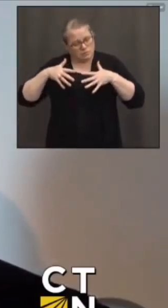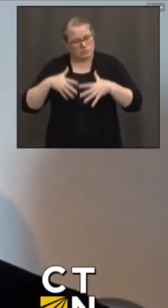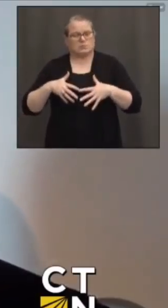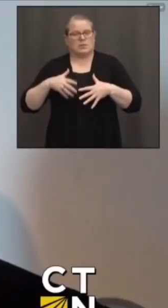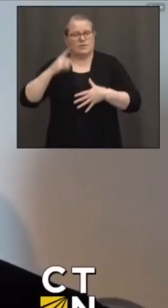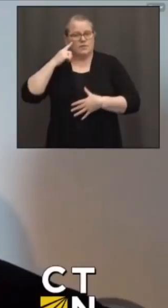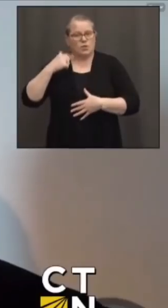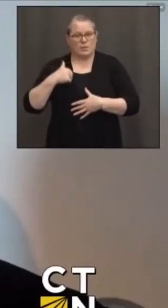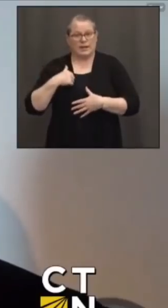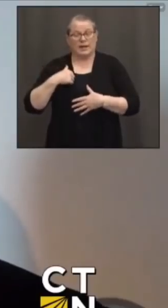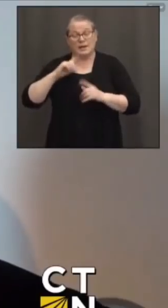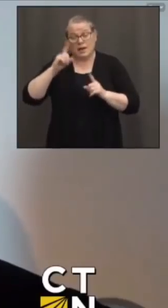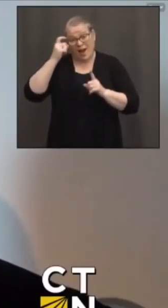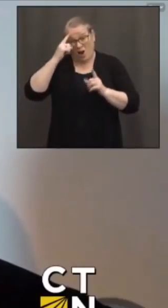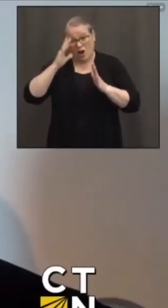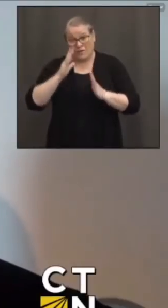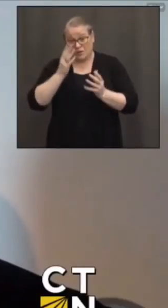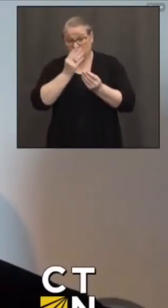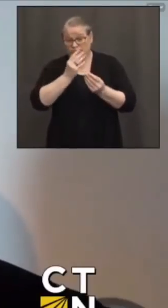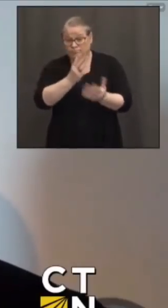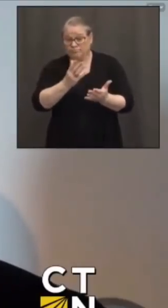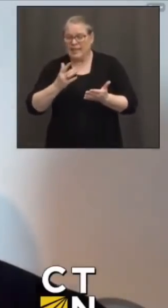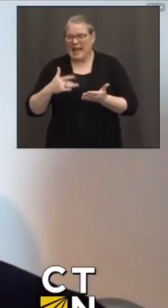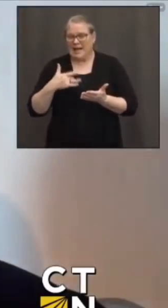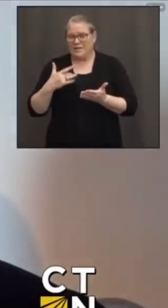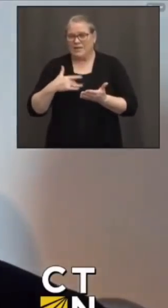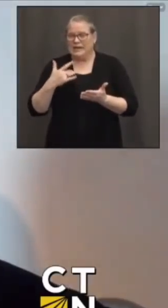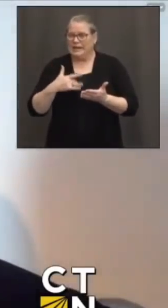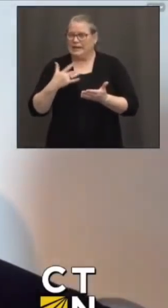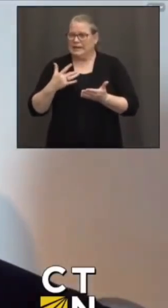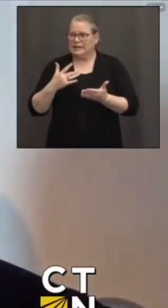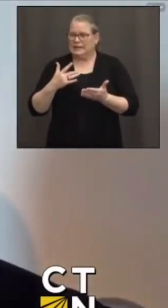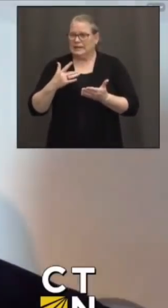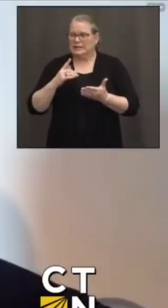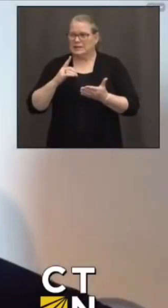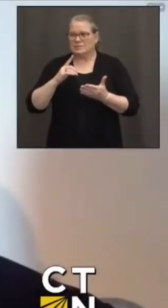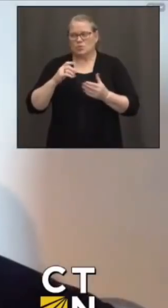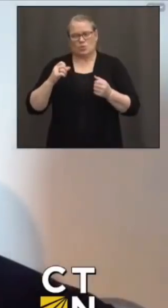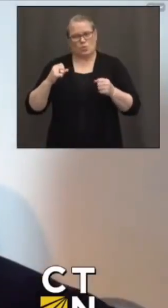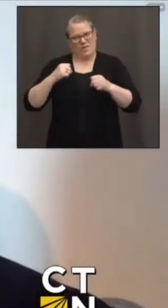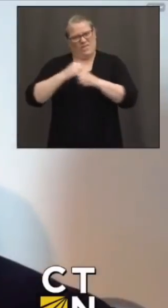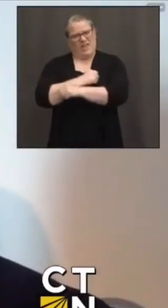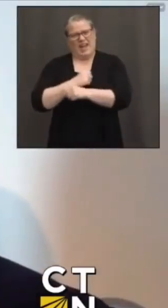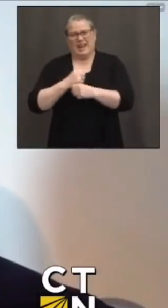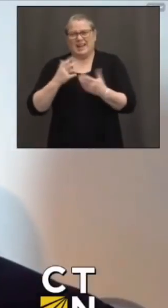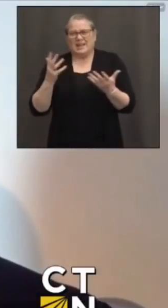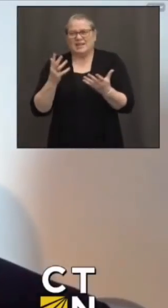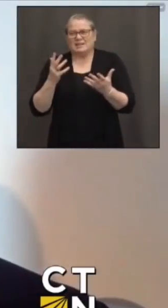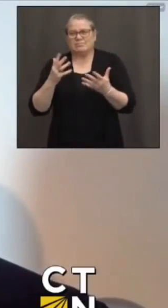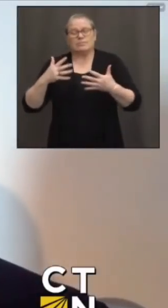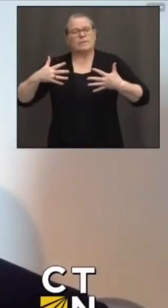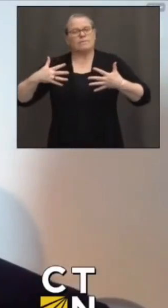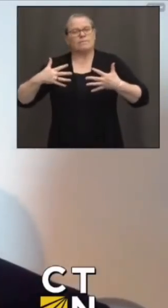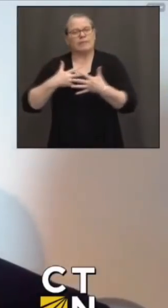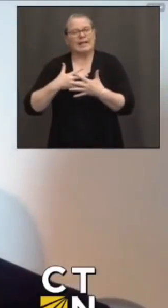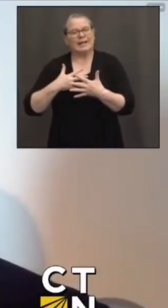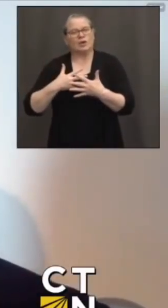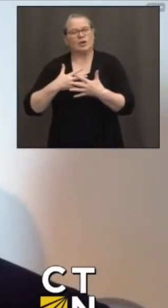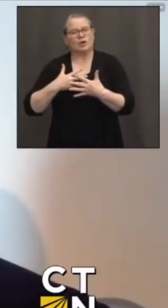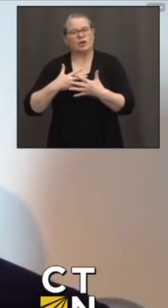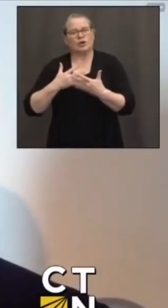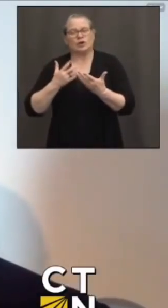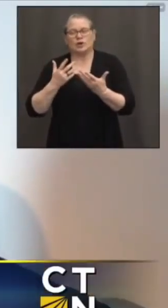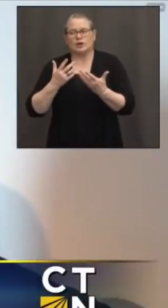Governor, is that we're fighting a spirit of fear. The vaccine has gotten people